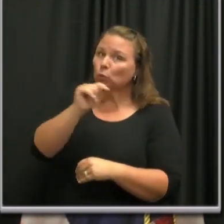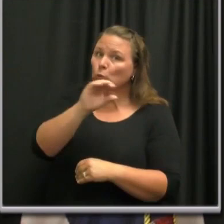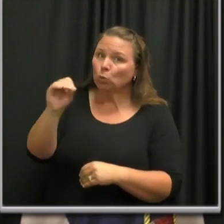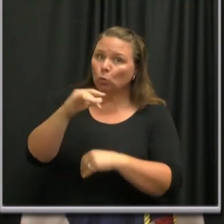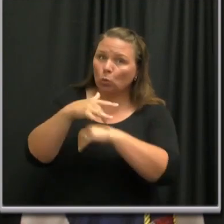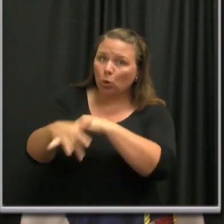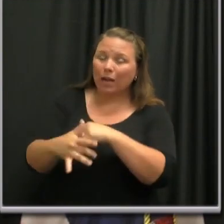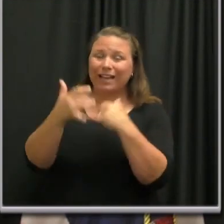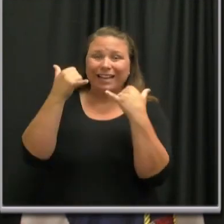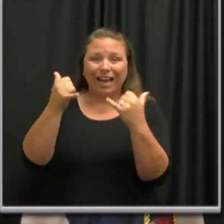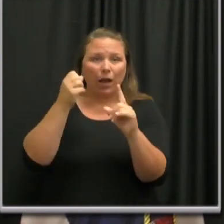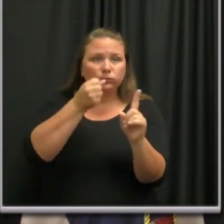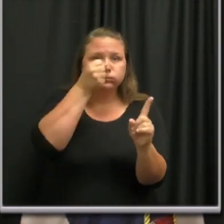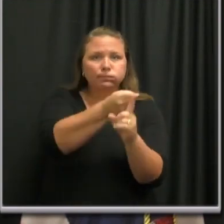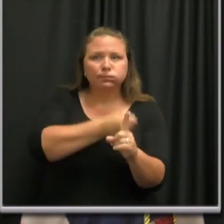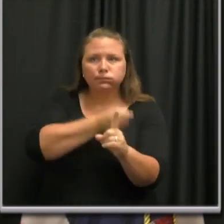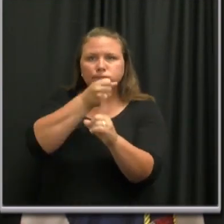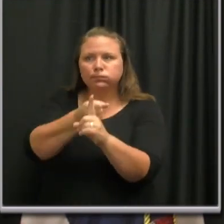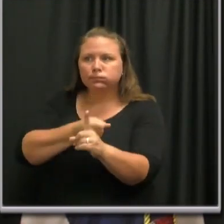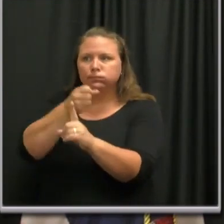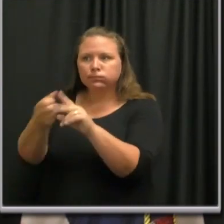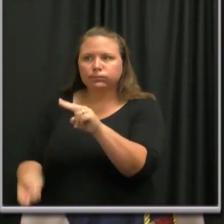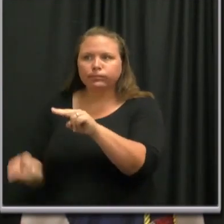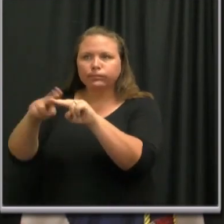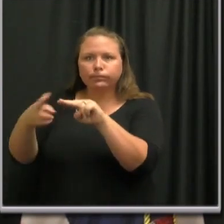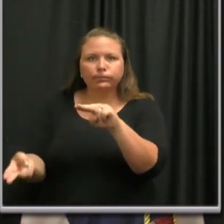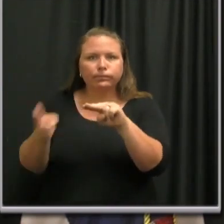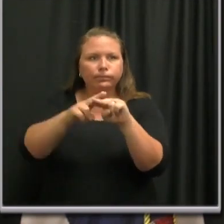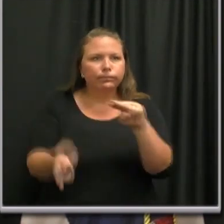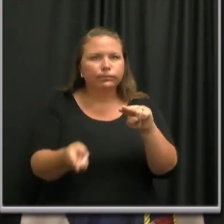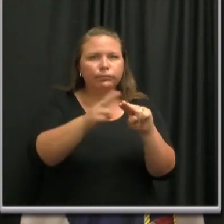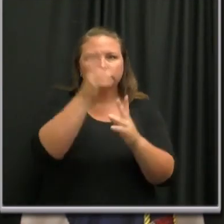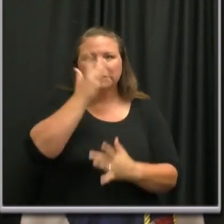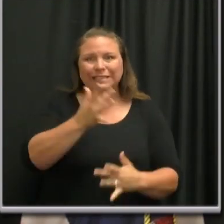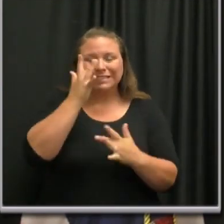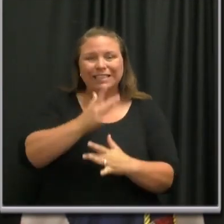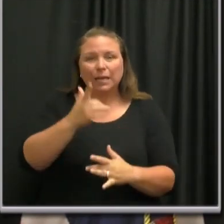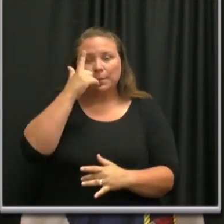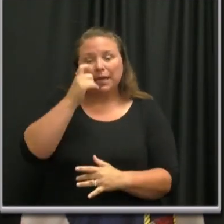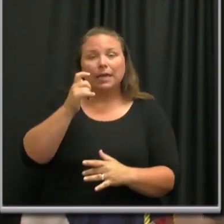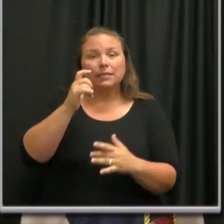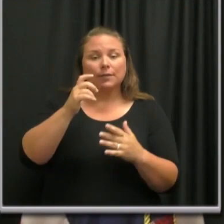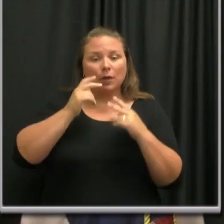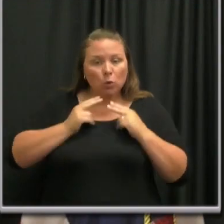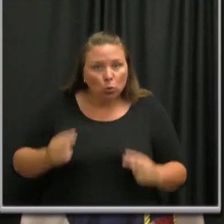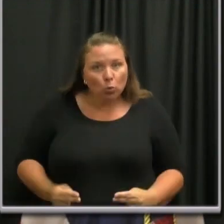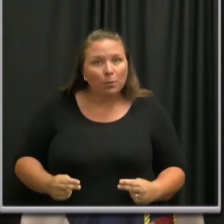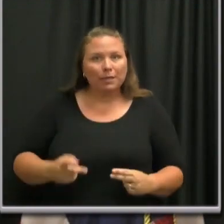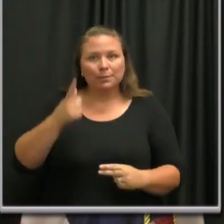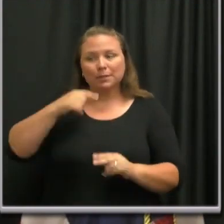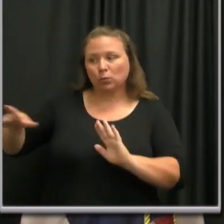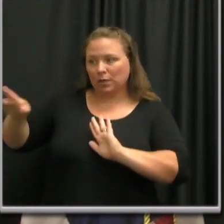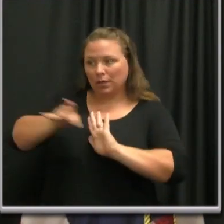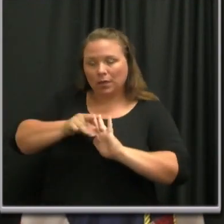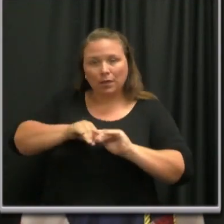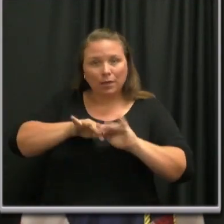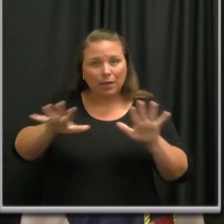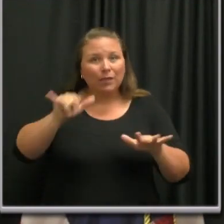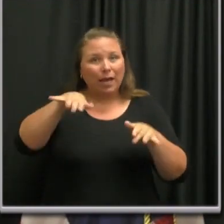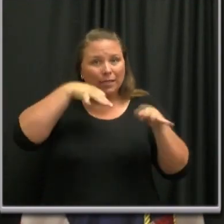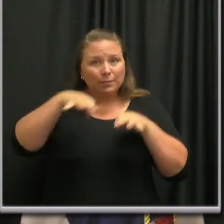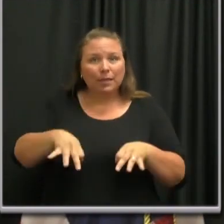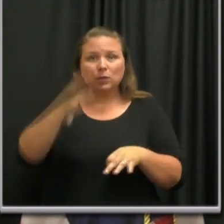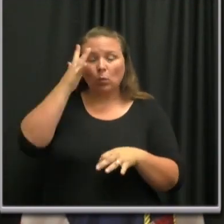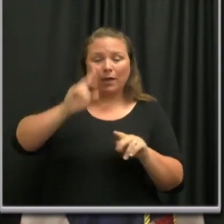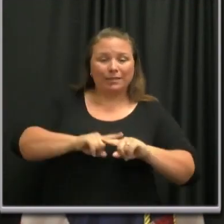seeing record-breaking infections on a daily basis. And it's all because of what human beings do since we are the vectors. And that explains the